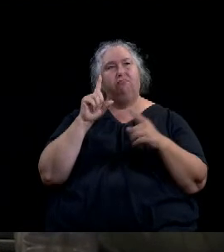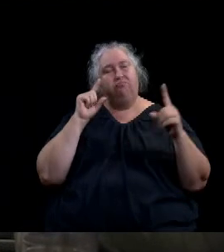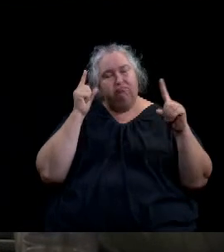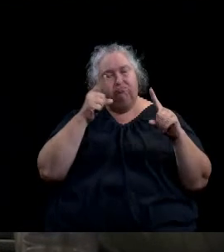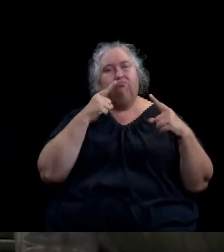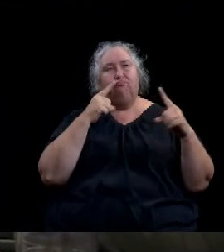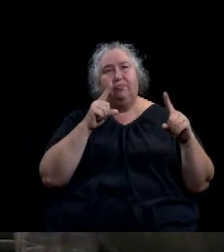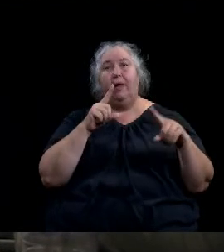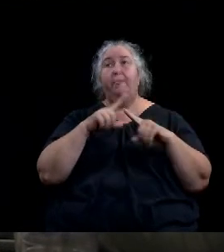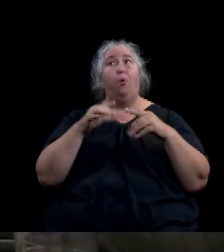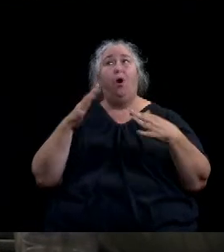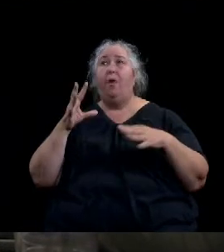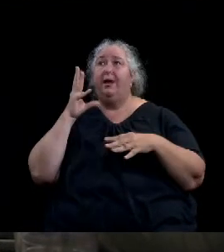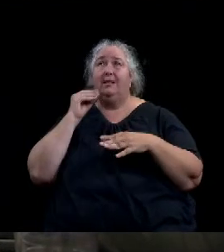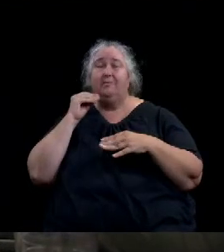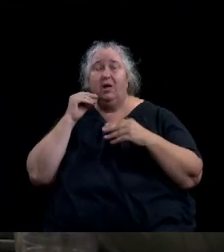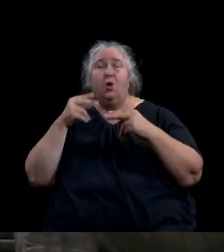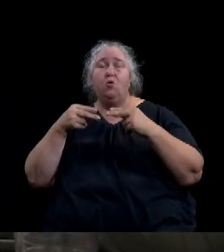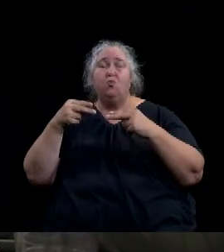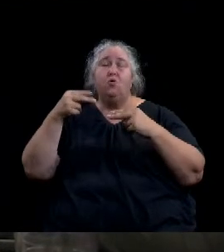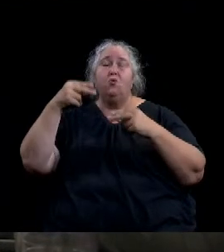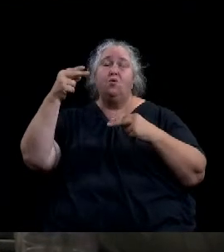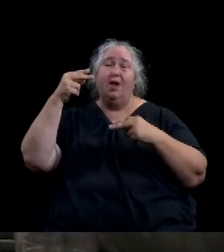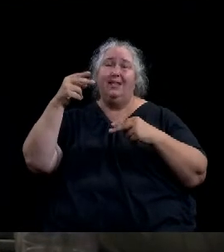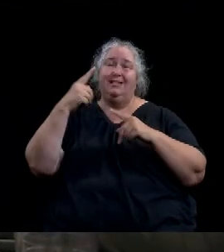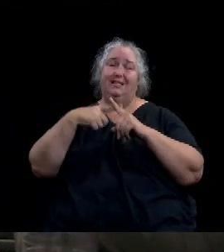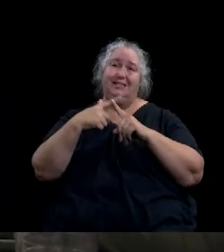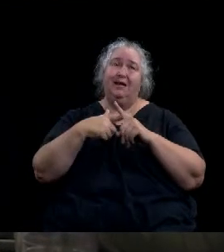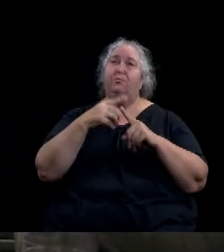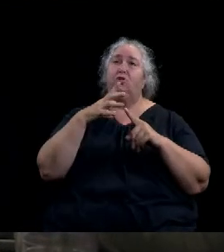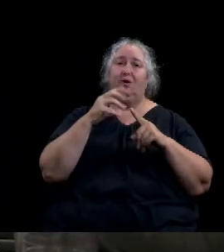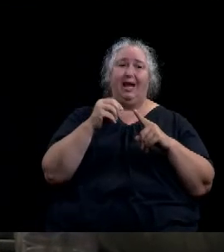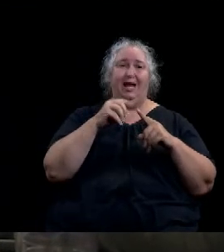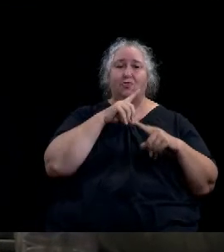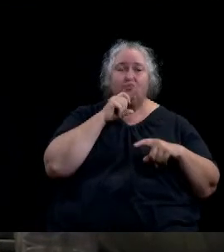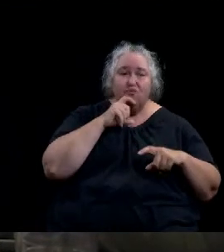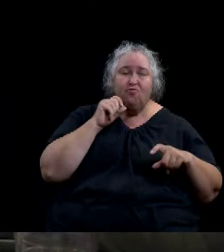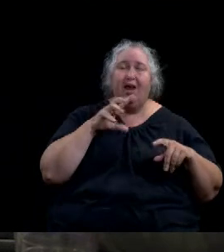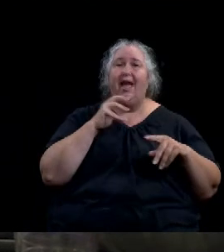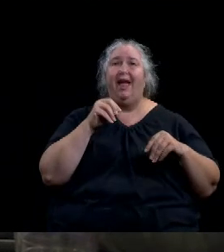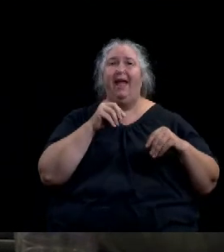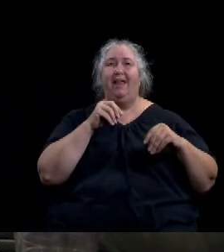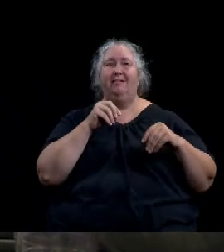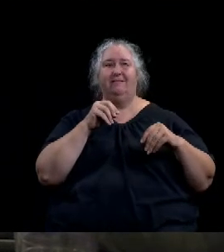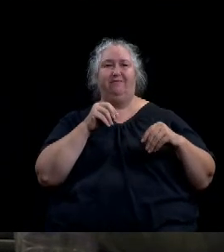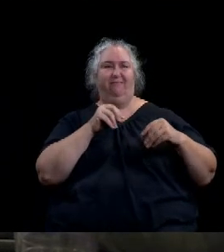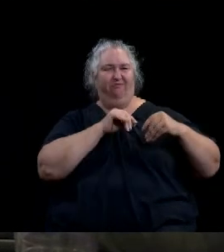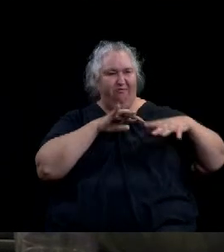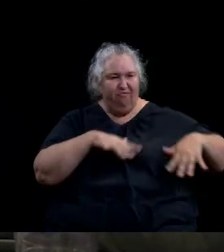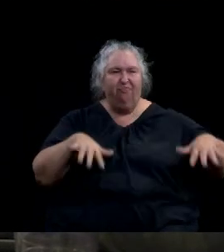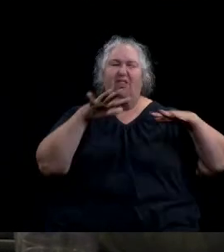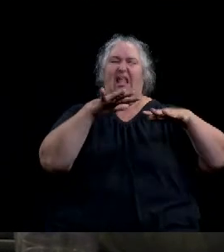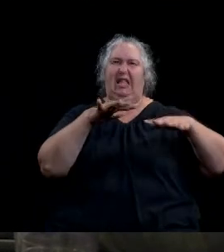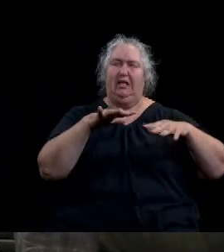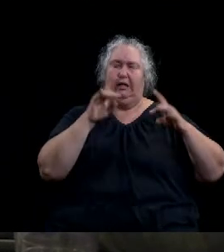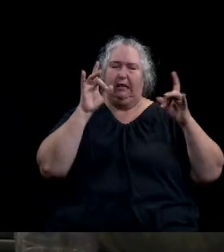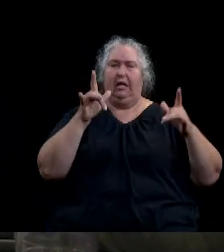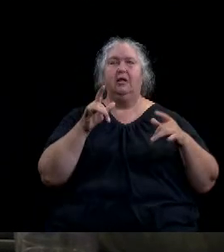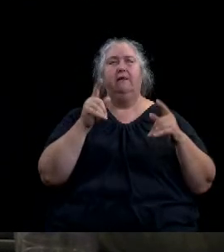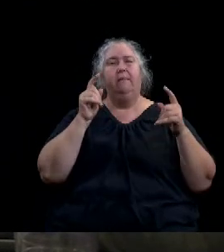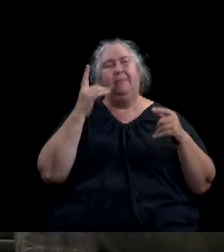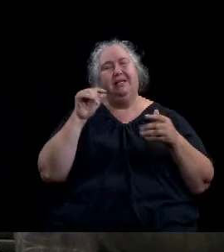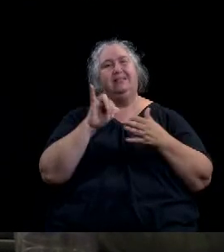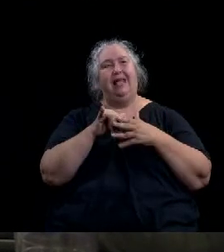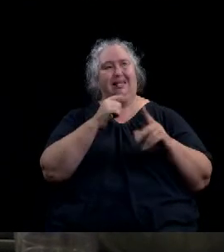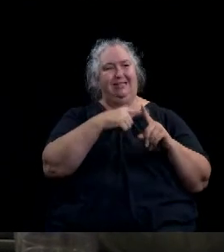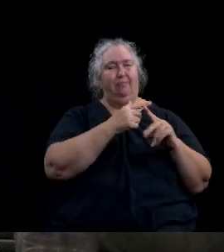crop loss, increased flooding downpours, all at just one degree C temperature increase. The science projects marked